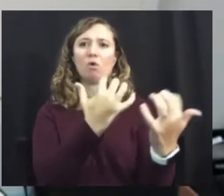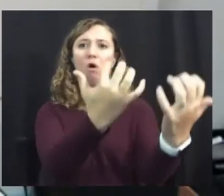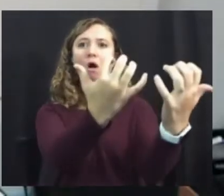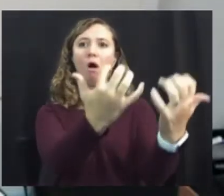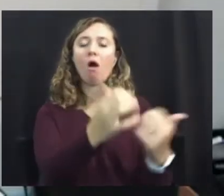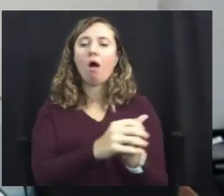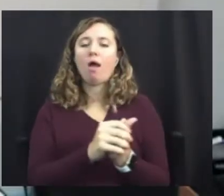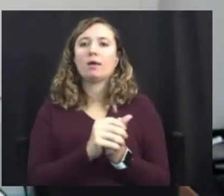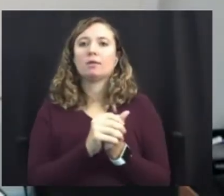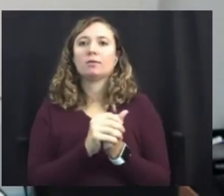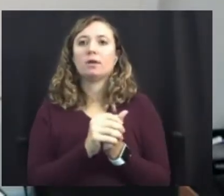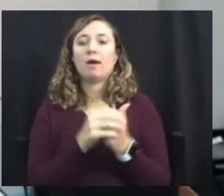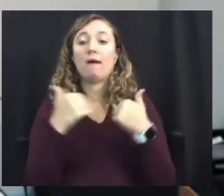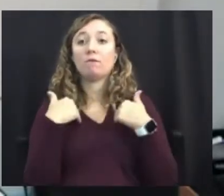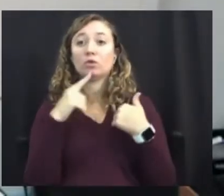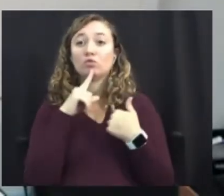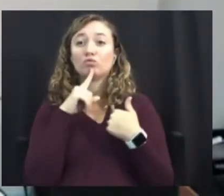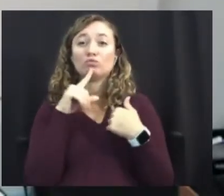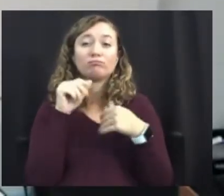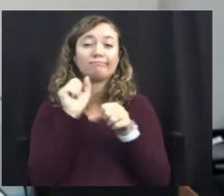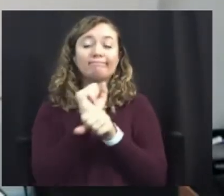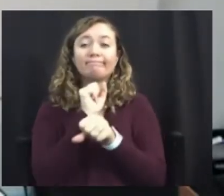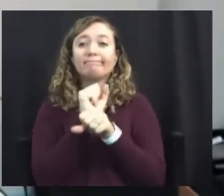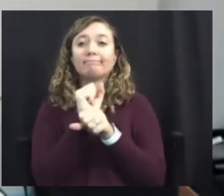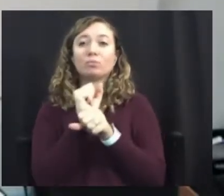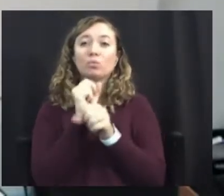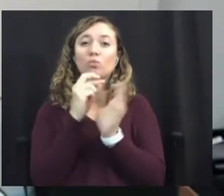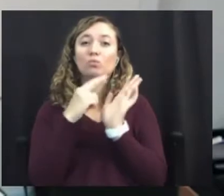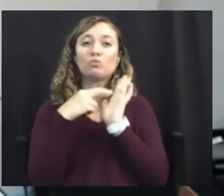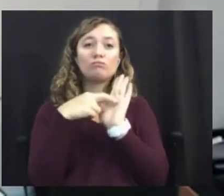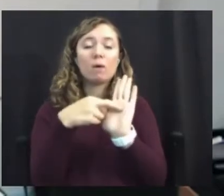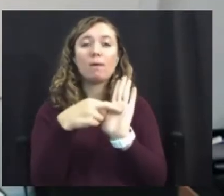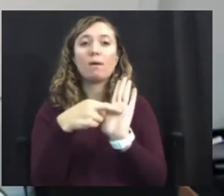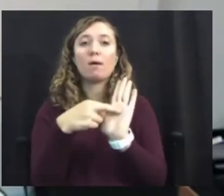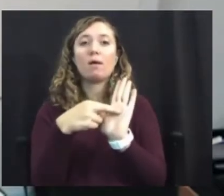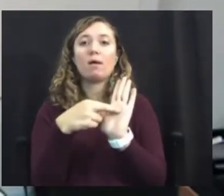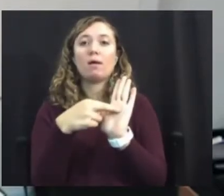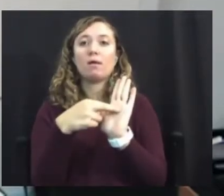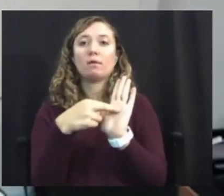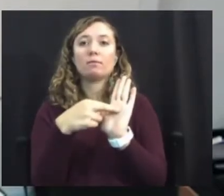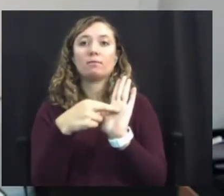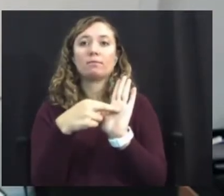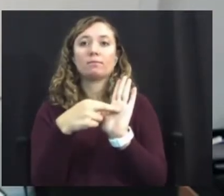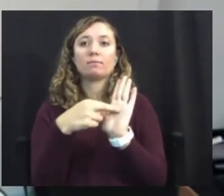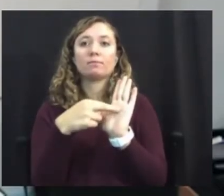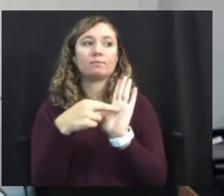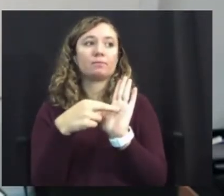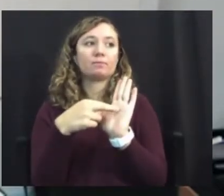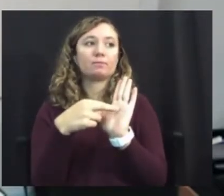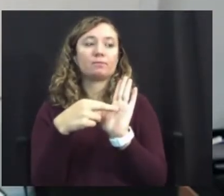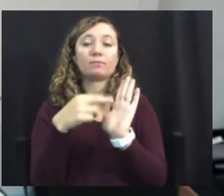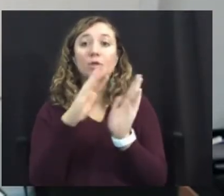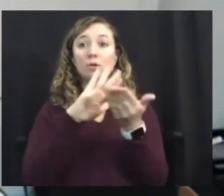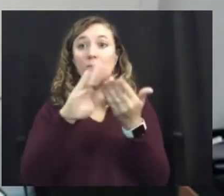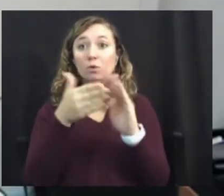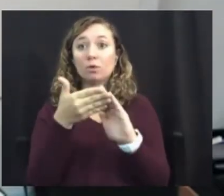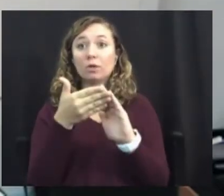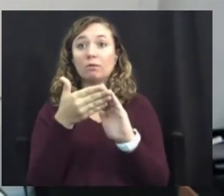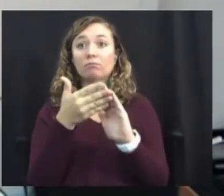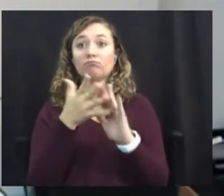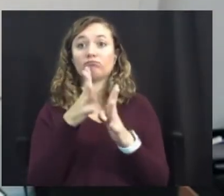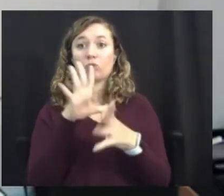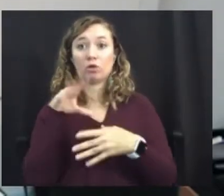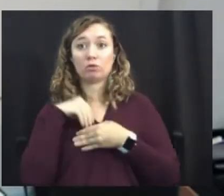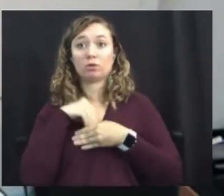truly representative, well, to truly represent the community in a way that really